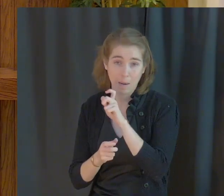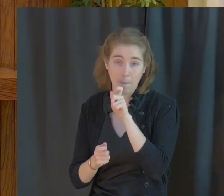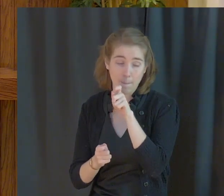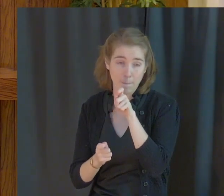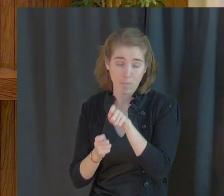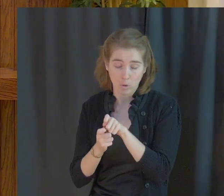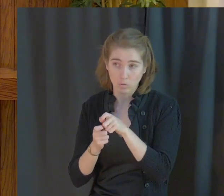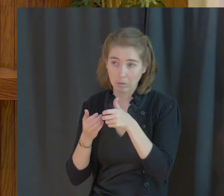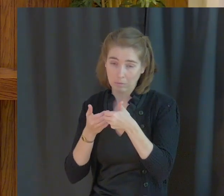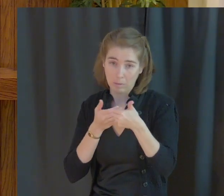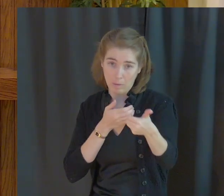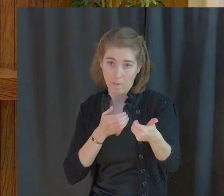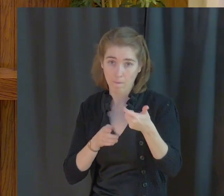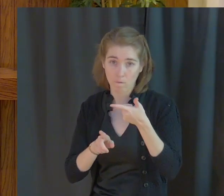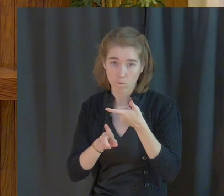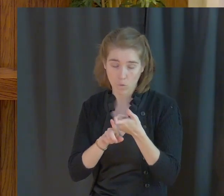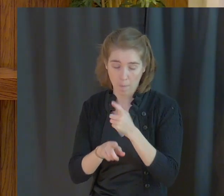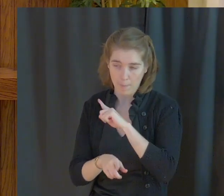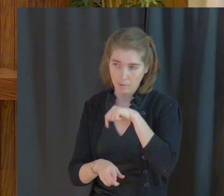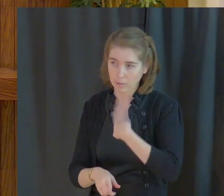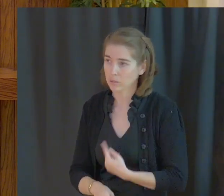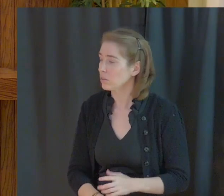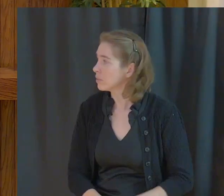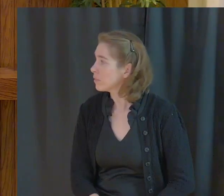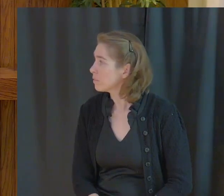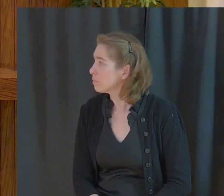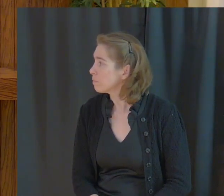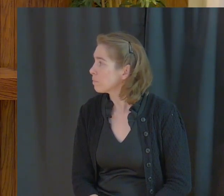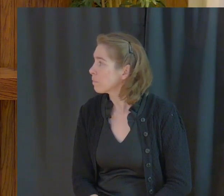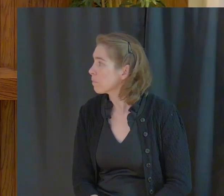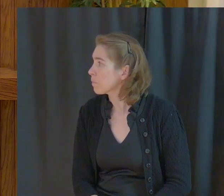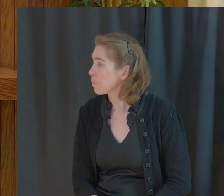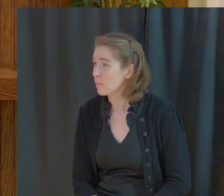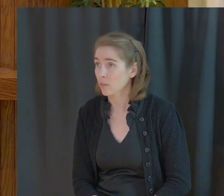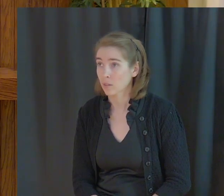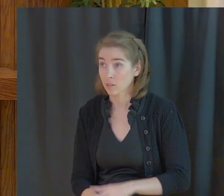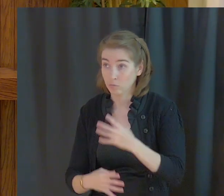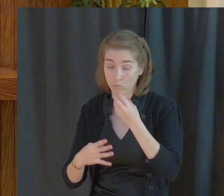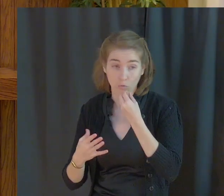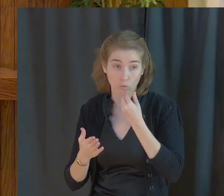apart from us. Go down the list.